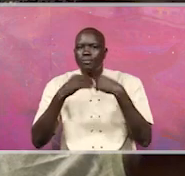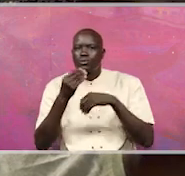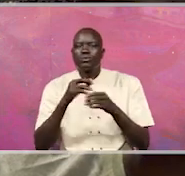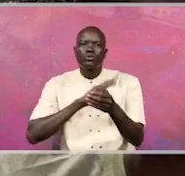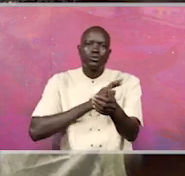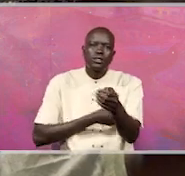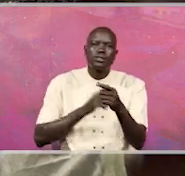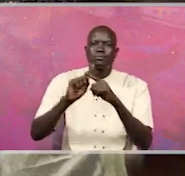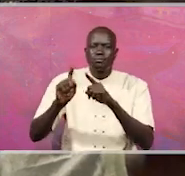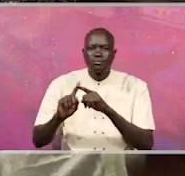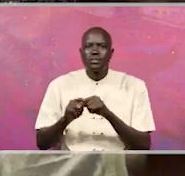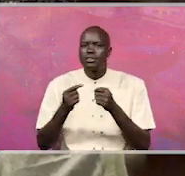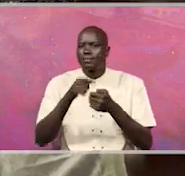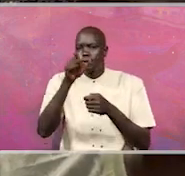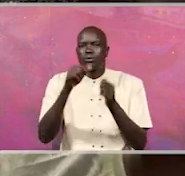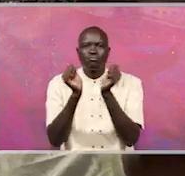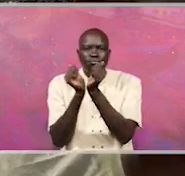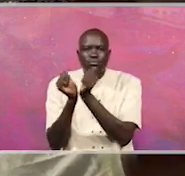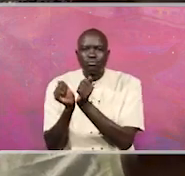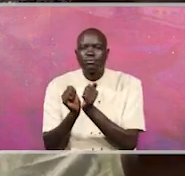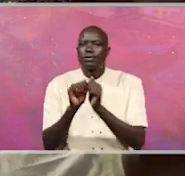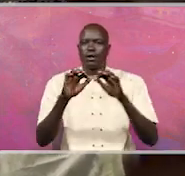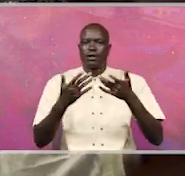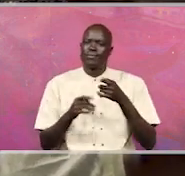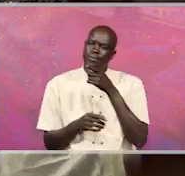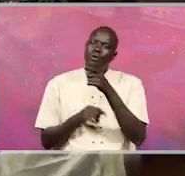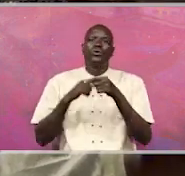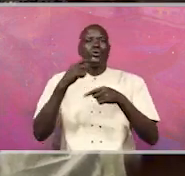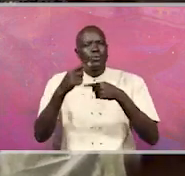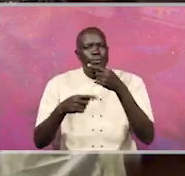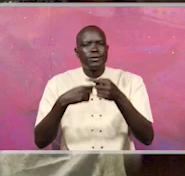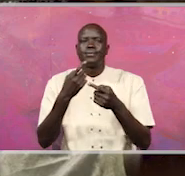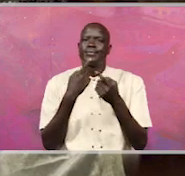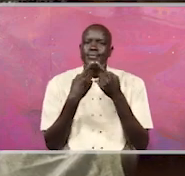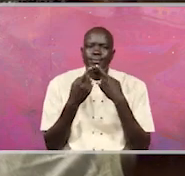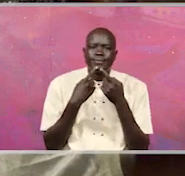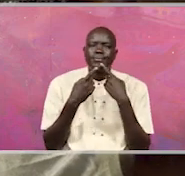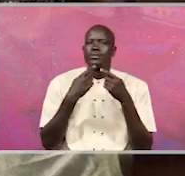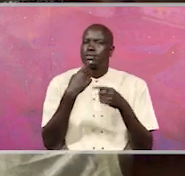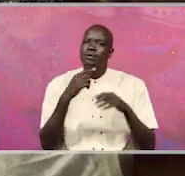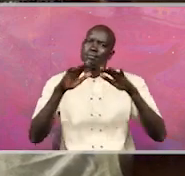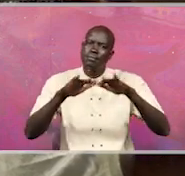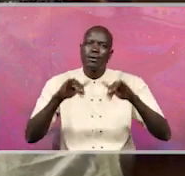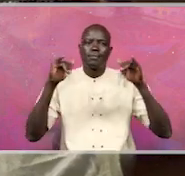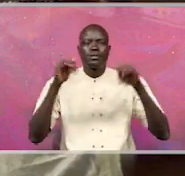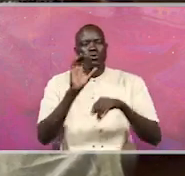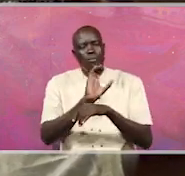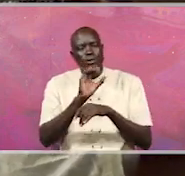culpable individuals, they always tell us that the parliament committees,